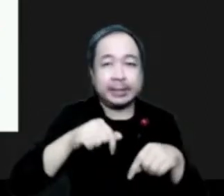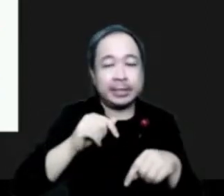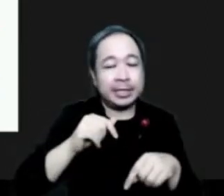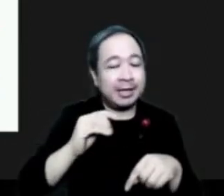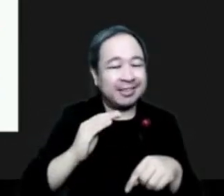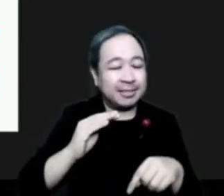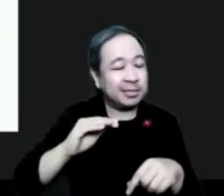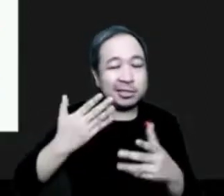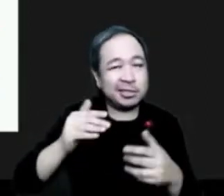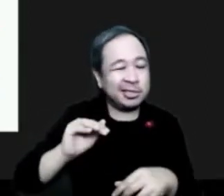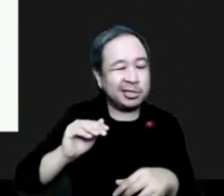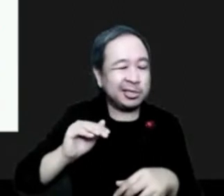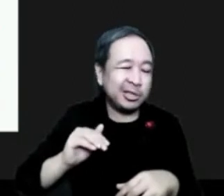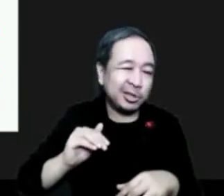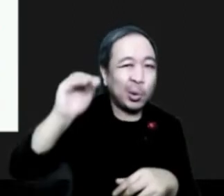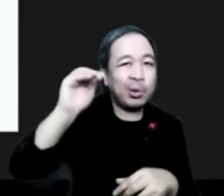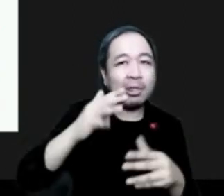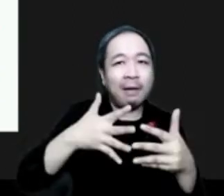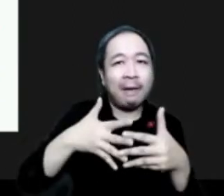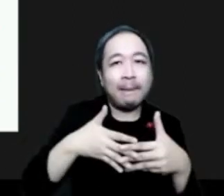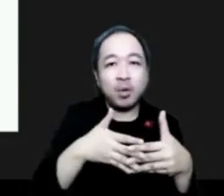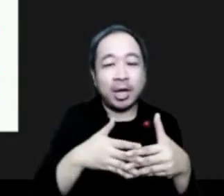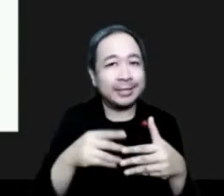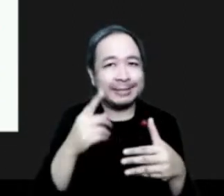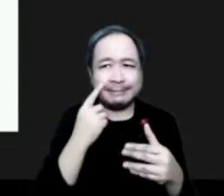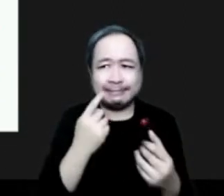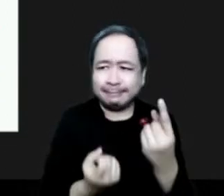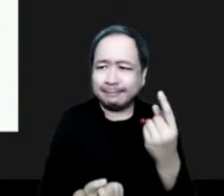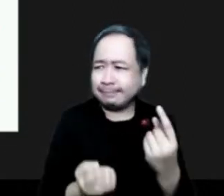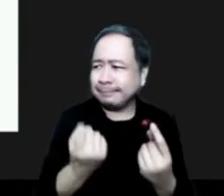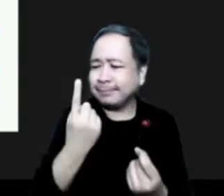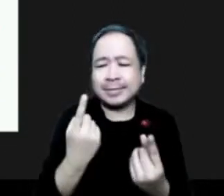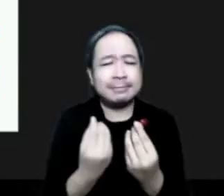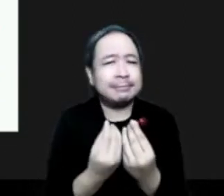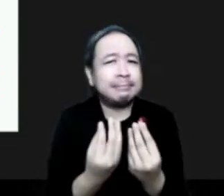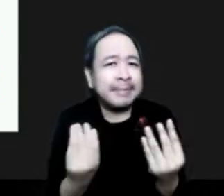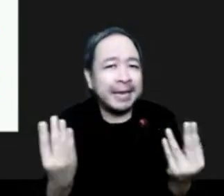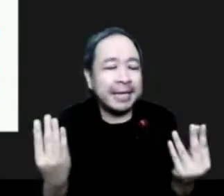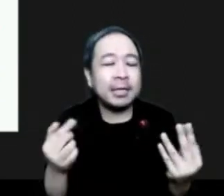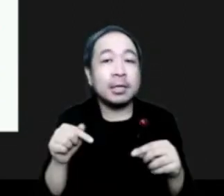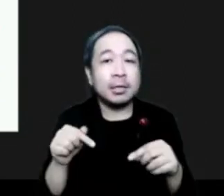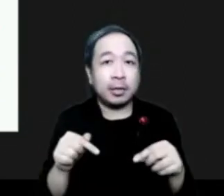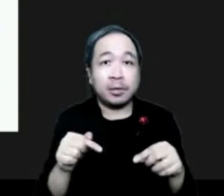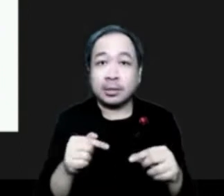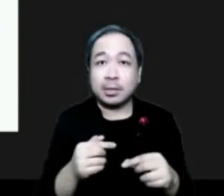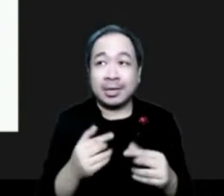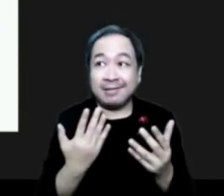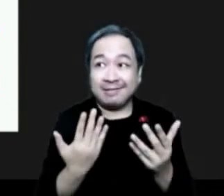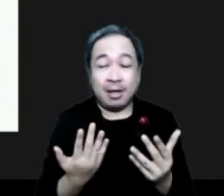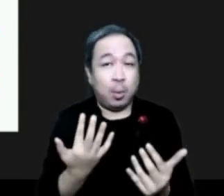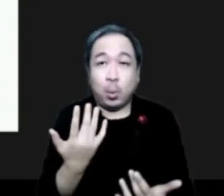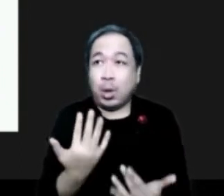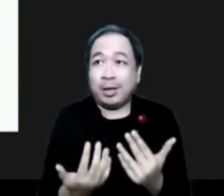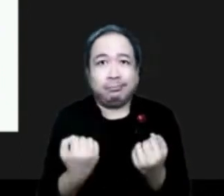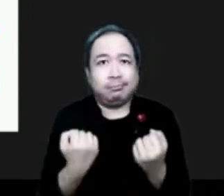frequency of those wildfires. And at the same time, those wildfires are more extreme. And in the light